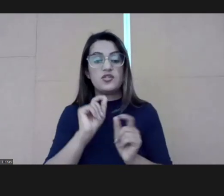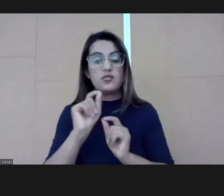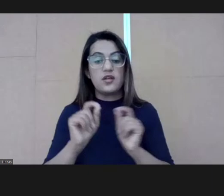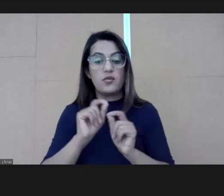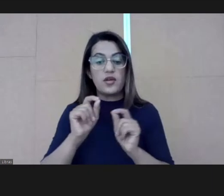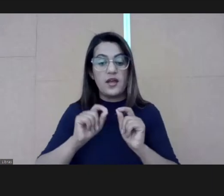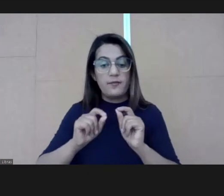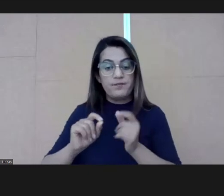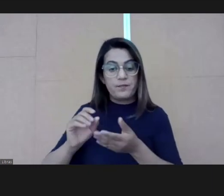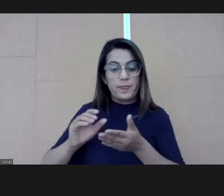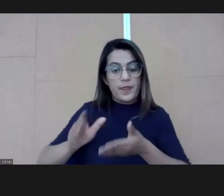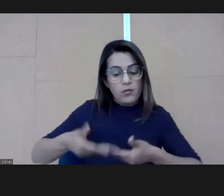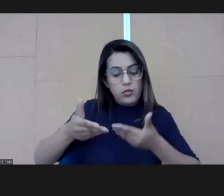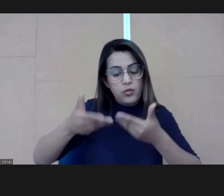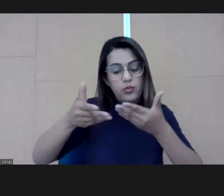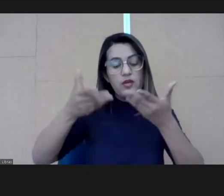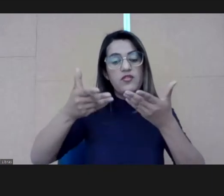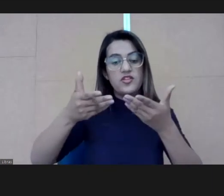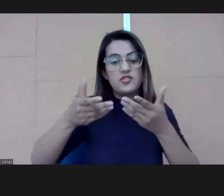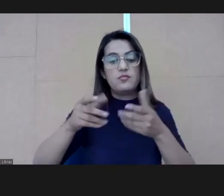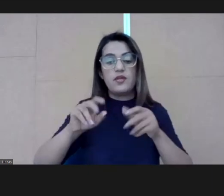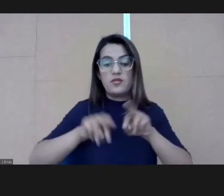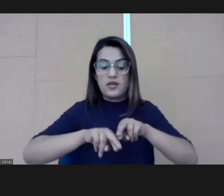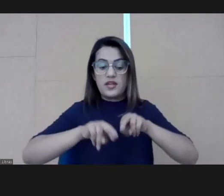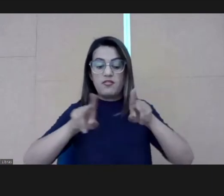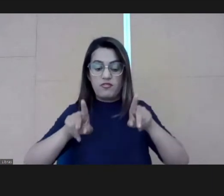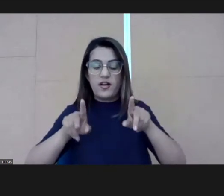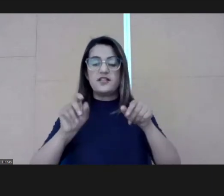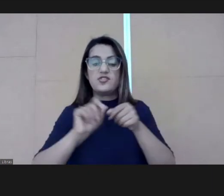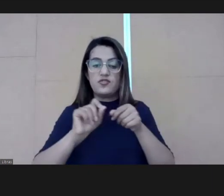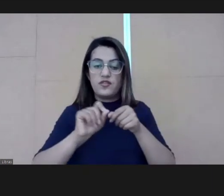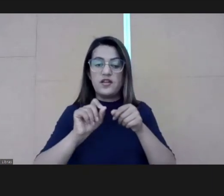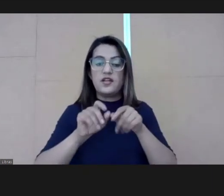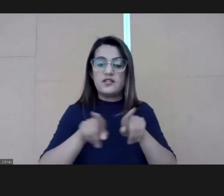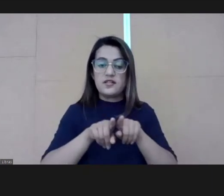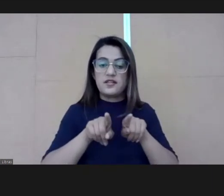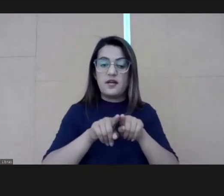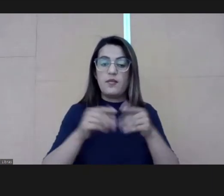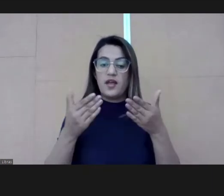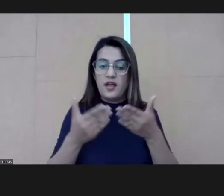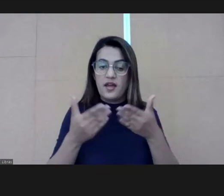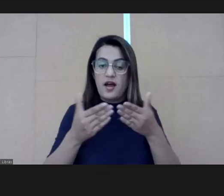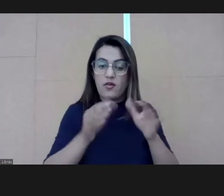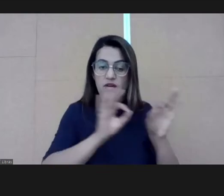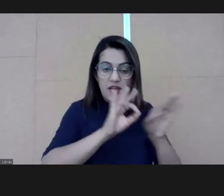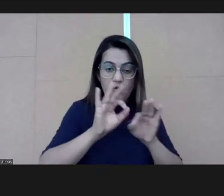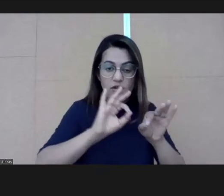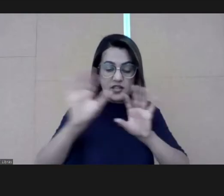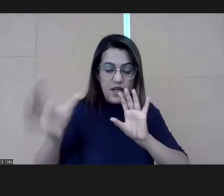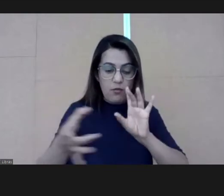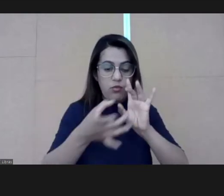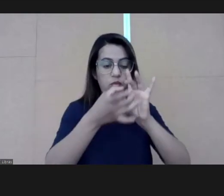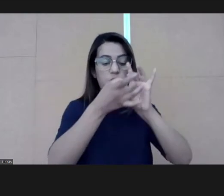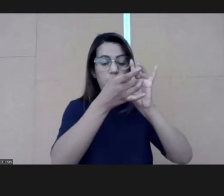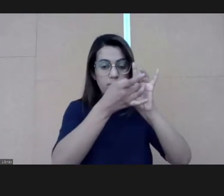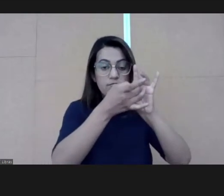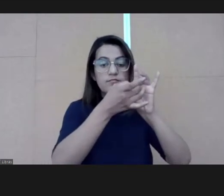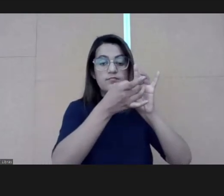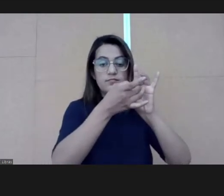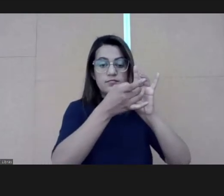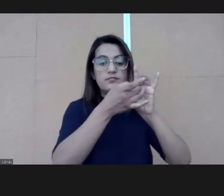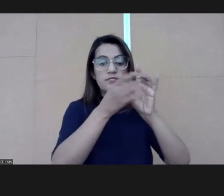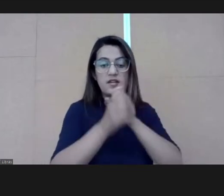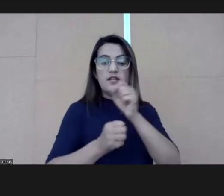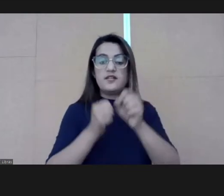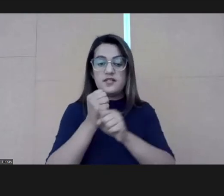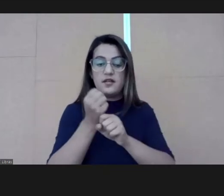I think this was an investment that can make a difference, make a huge difference, when we close the cycle this year.